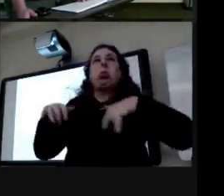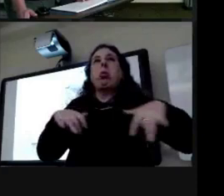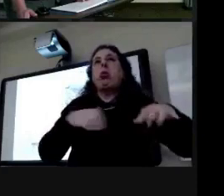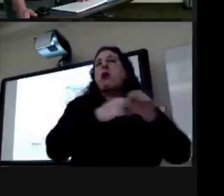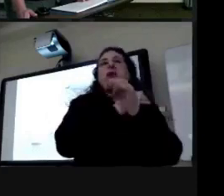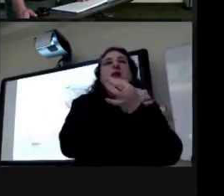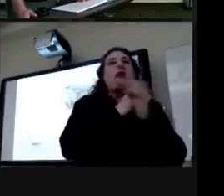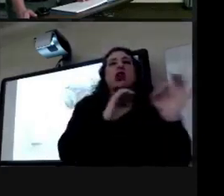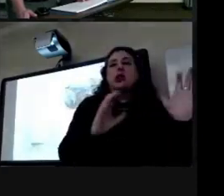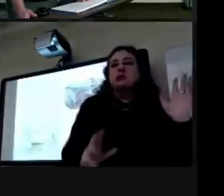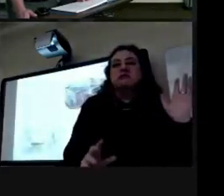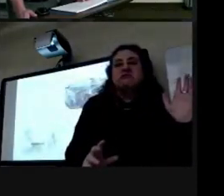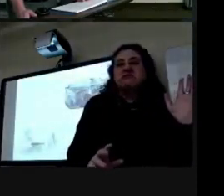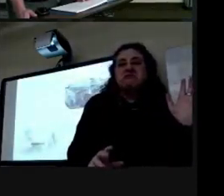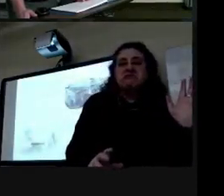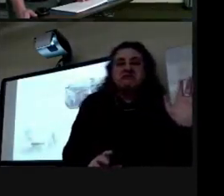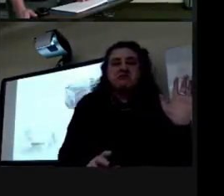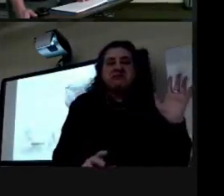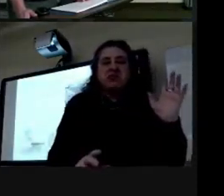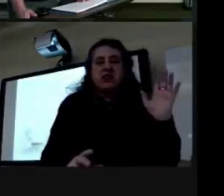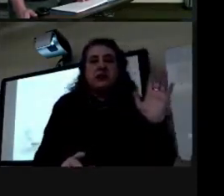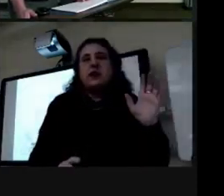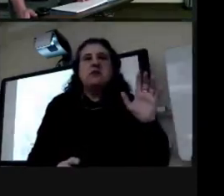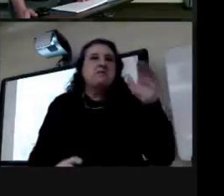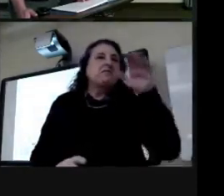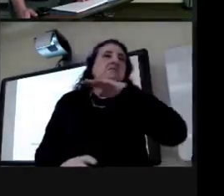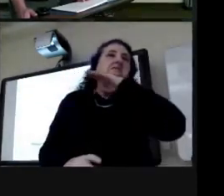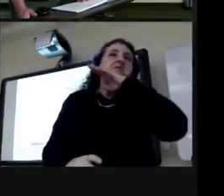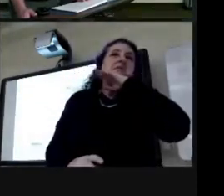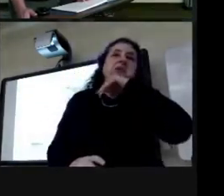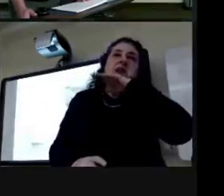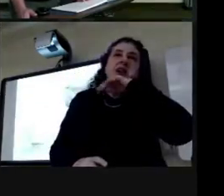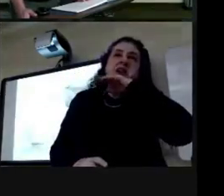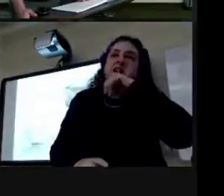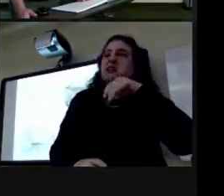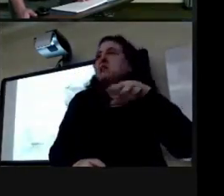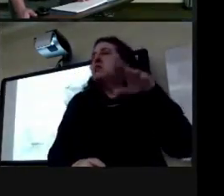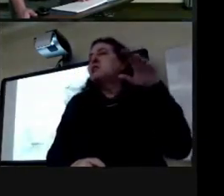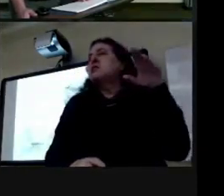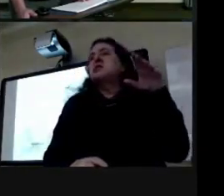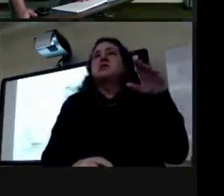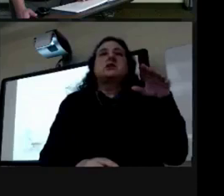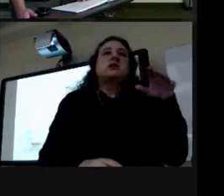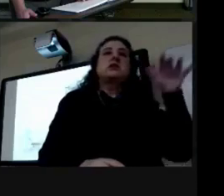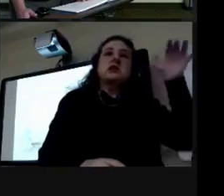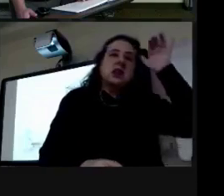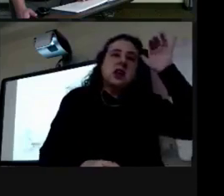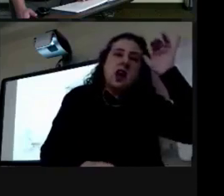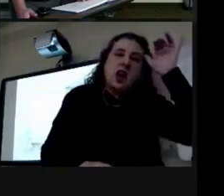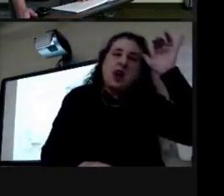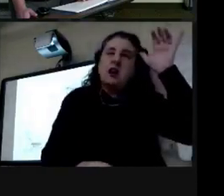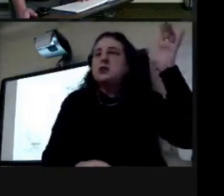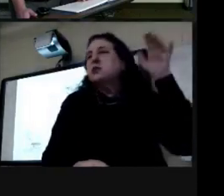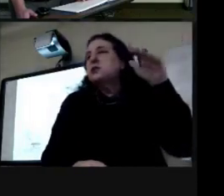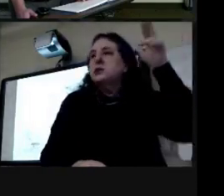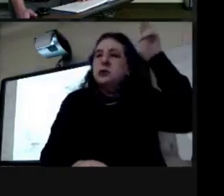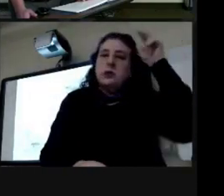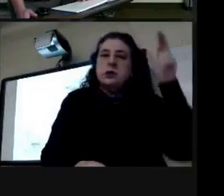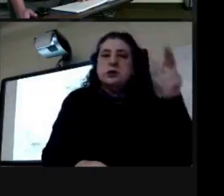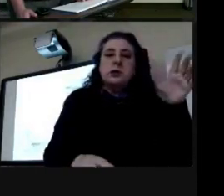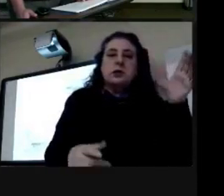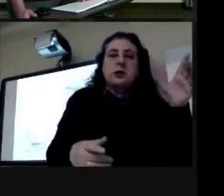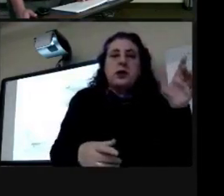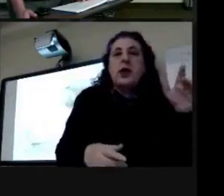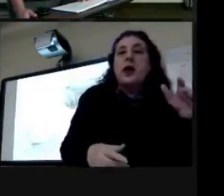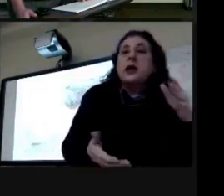particularly they were rooting up the sidewalk plates looking for food and it was actually the source of some debate whether they should let the pigs do it or